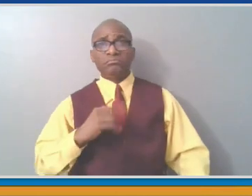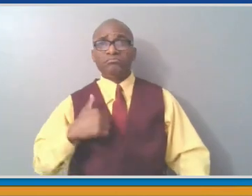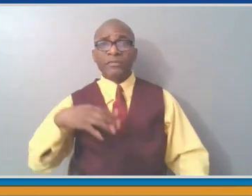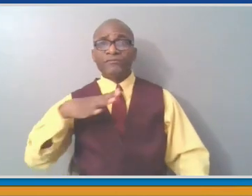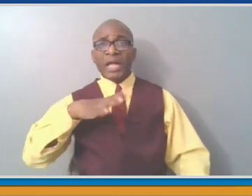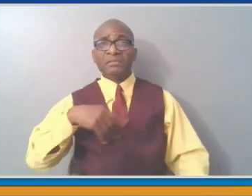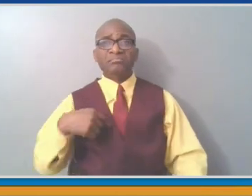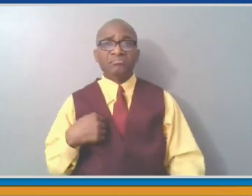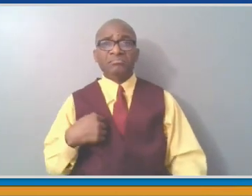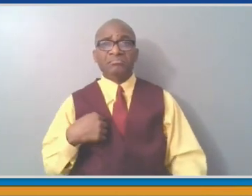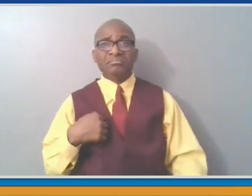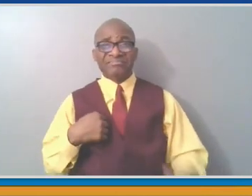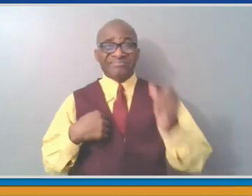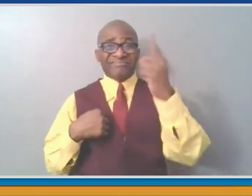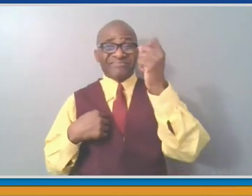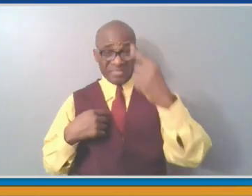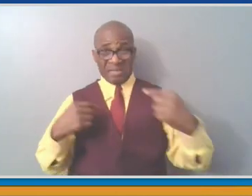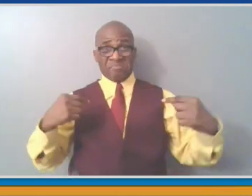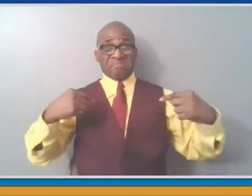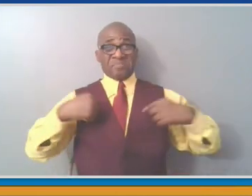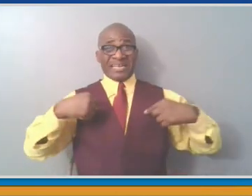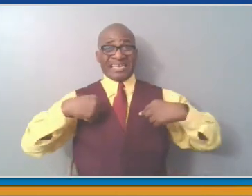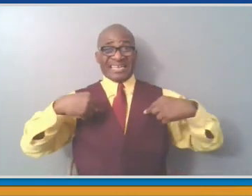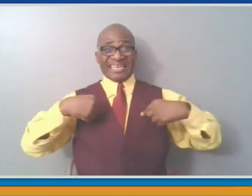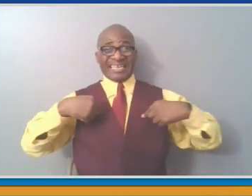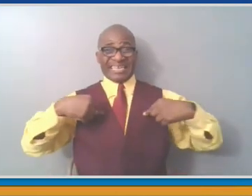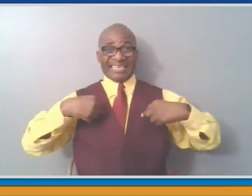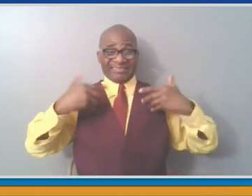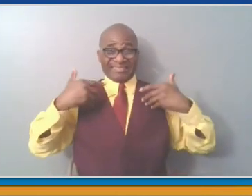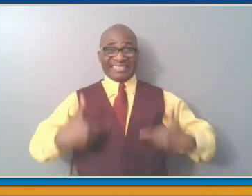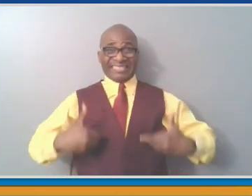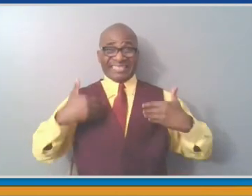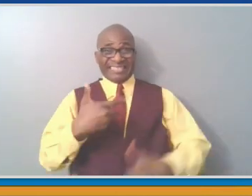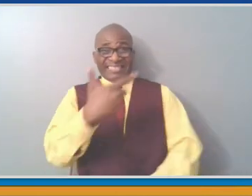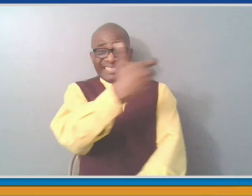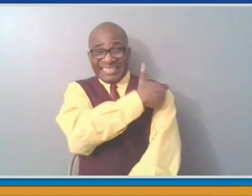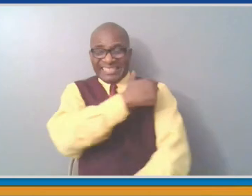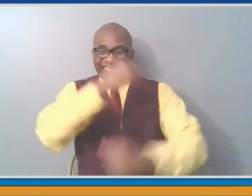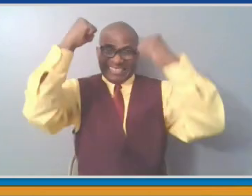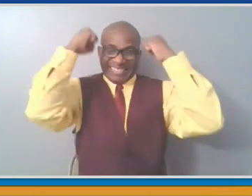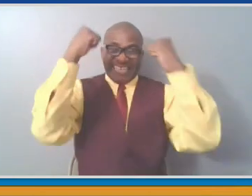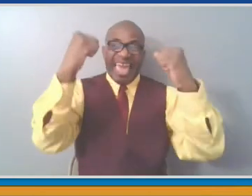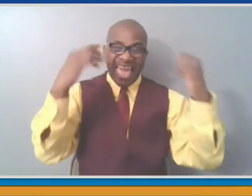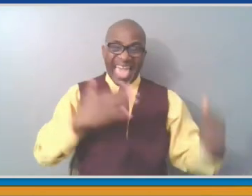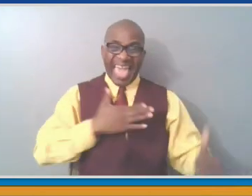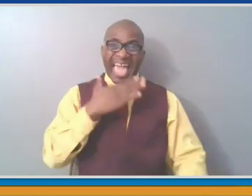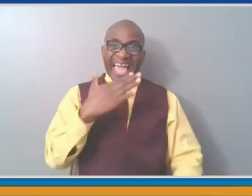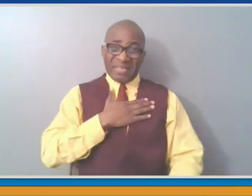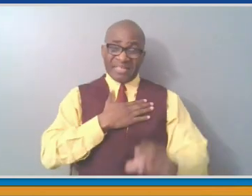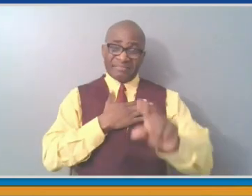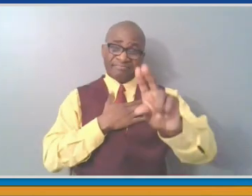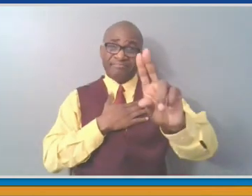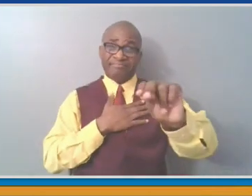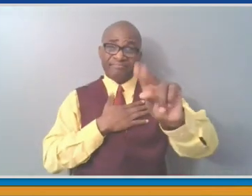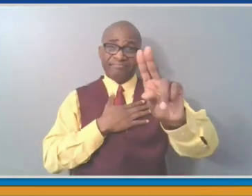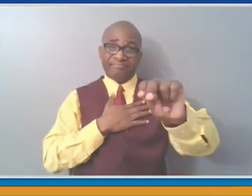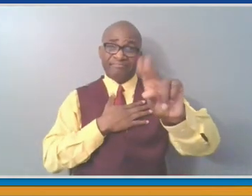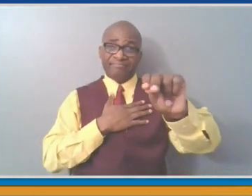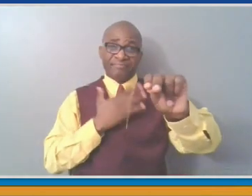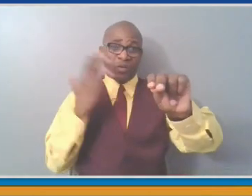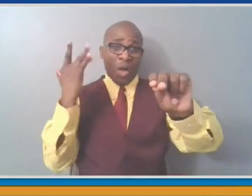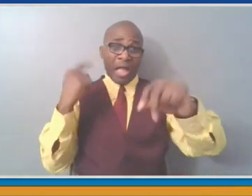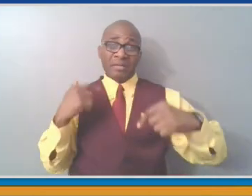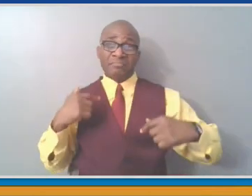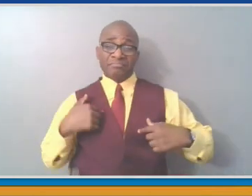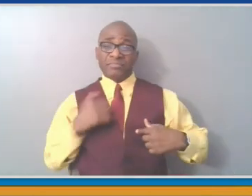because it was the prudent thing to do, given my age and so forth. And people have to come to that judgment. And it's hard to do that in a society when you don't